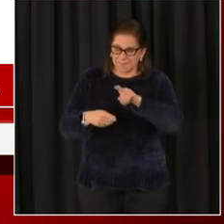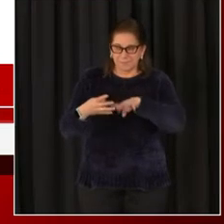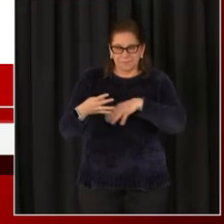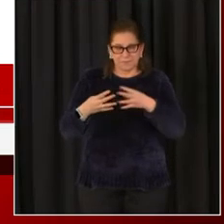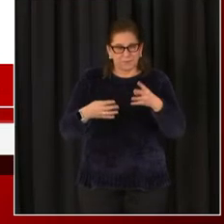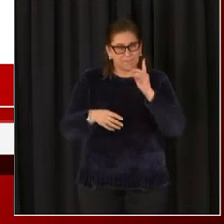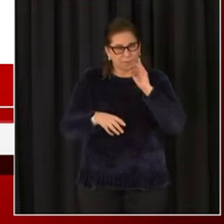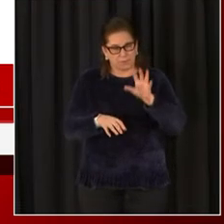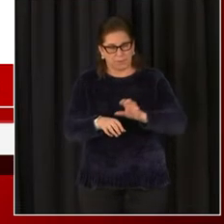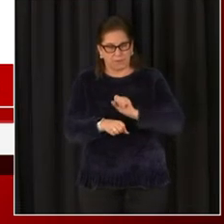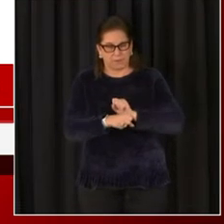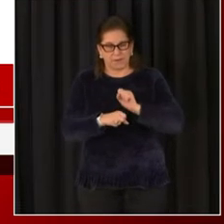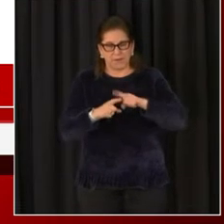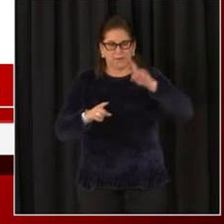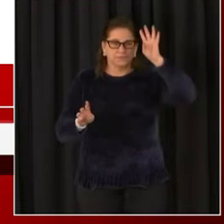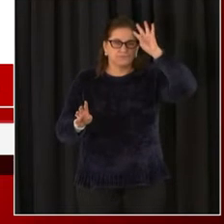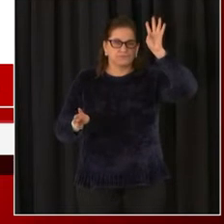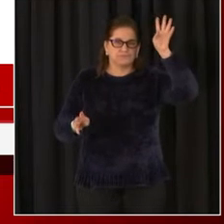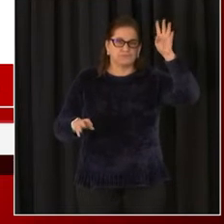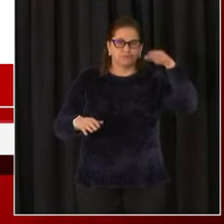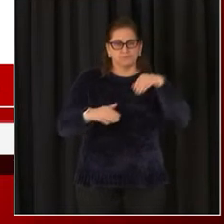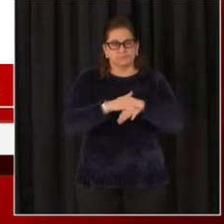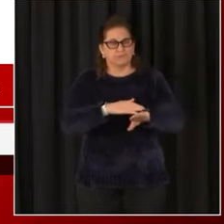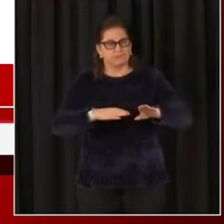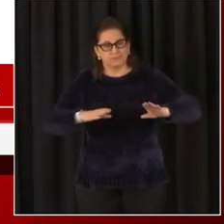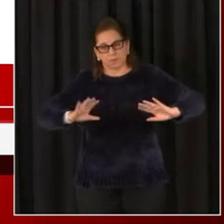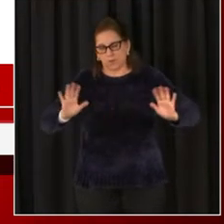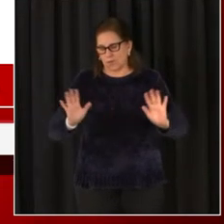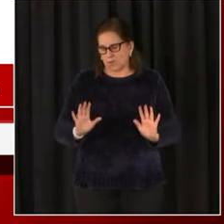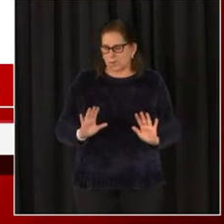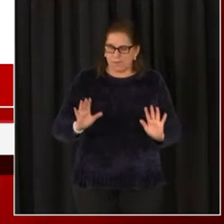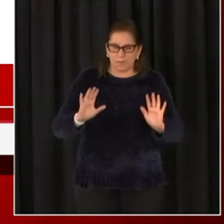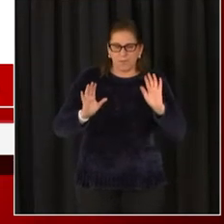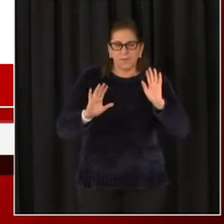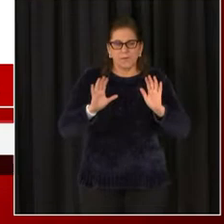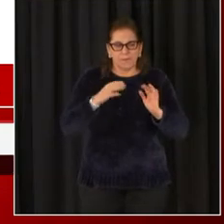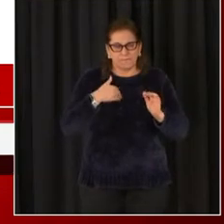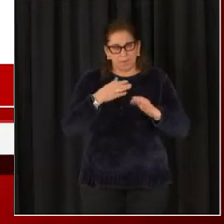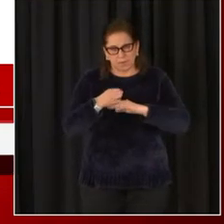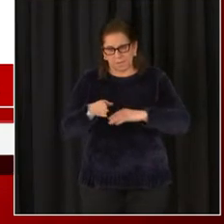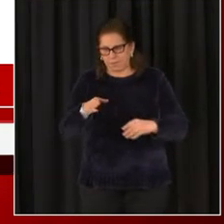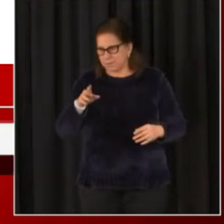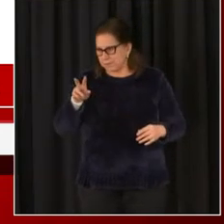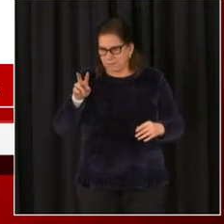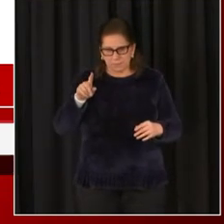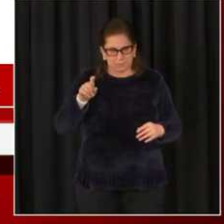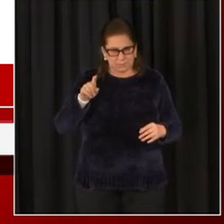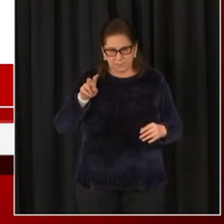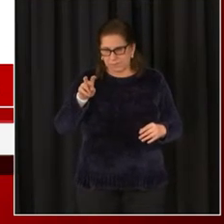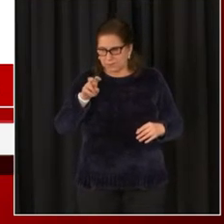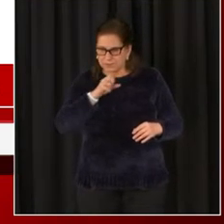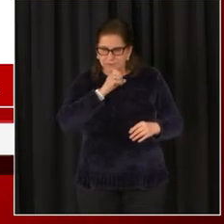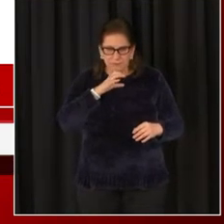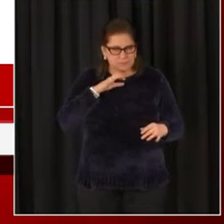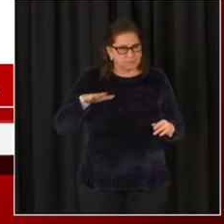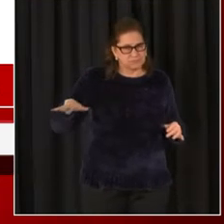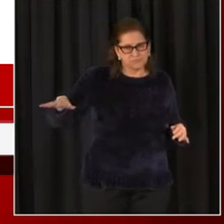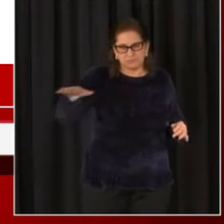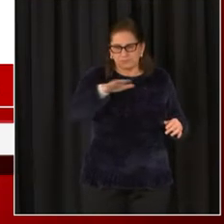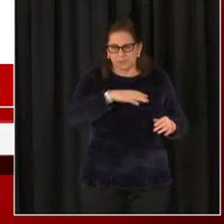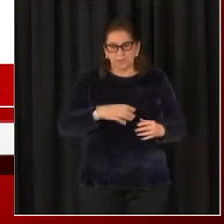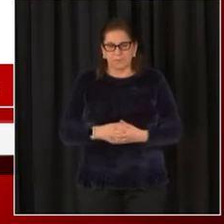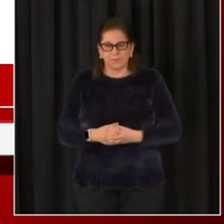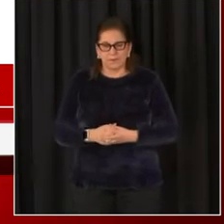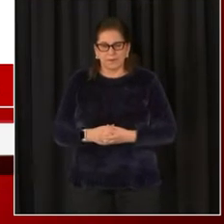have 100 or 200 seniors who live in them and have partnered with Sibley John Hopkins